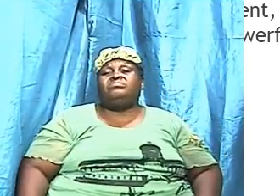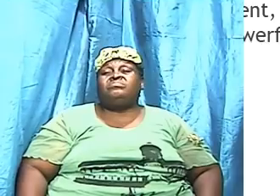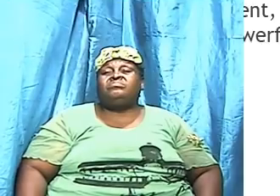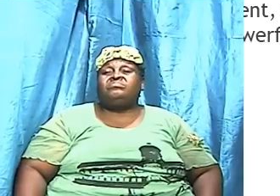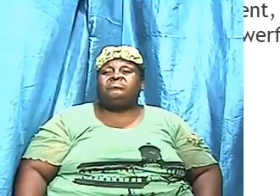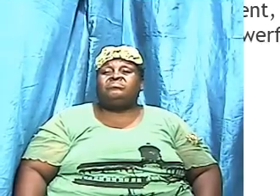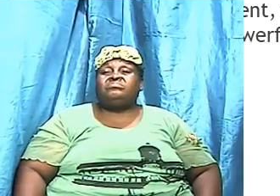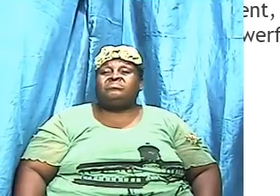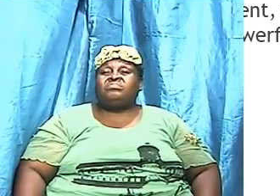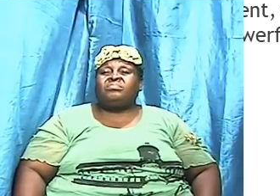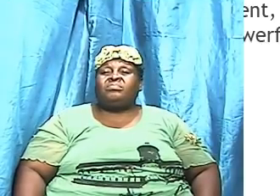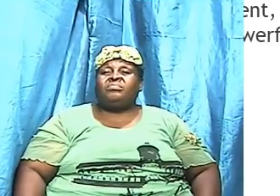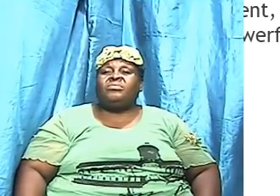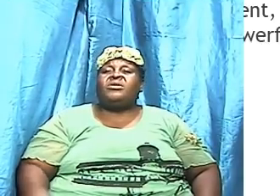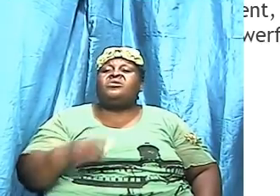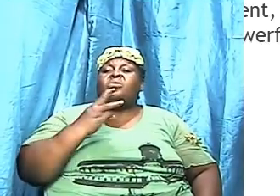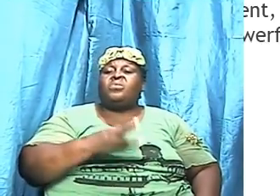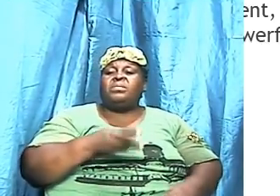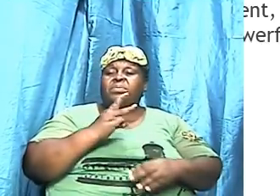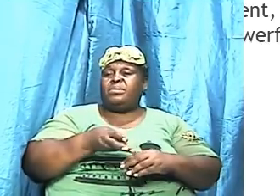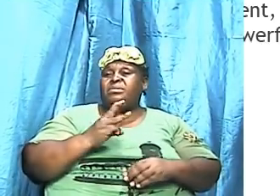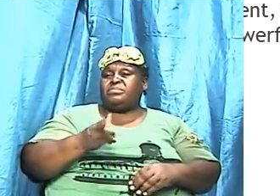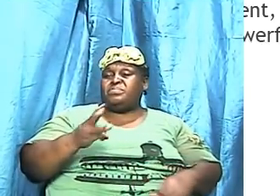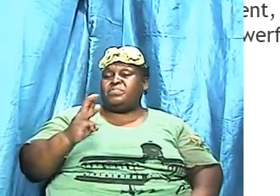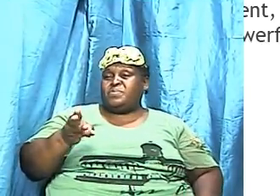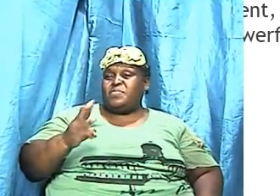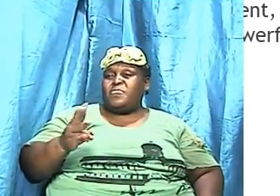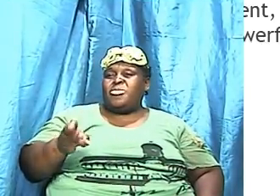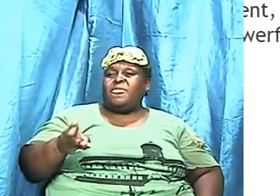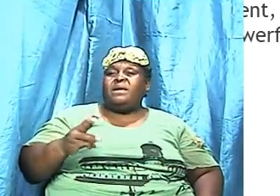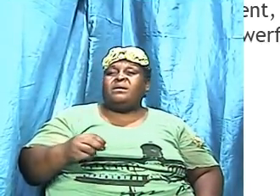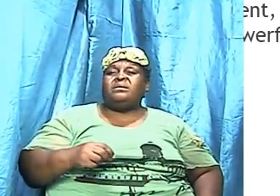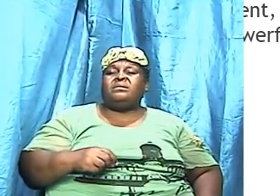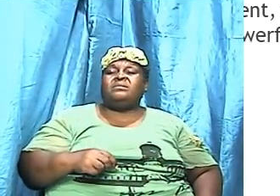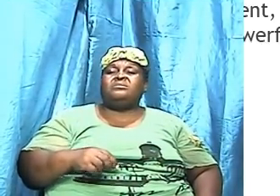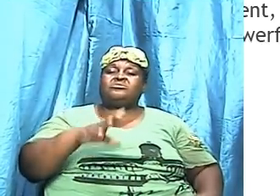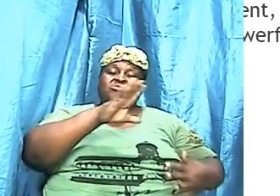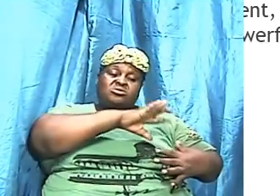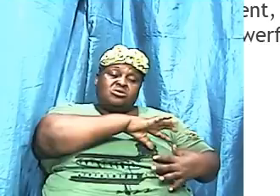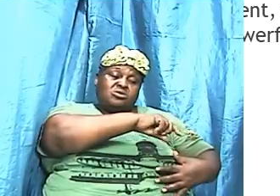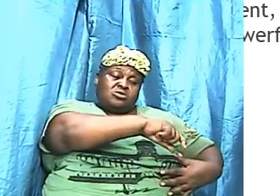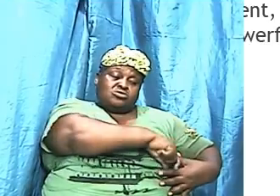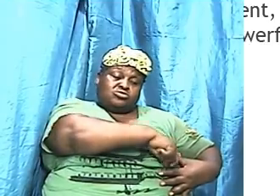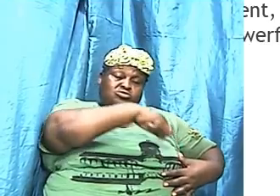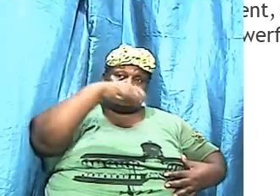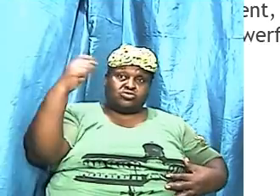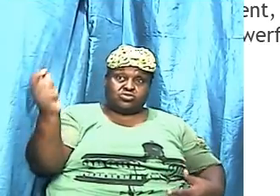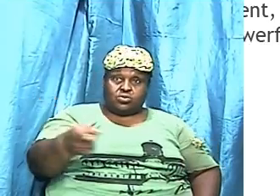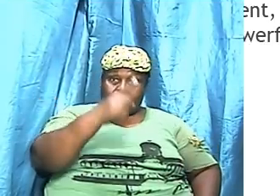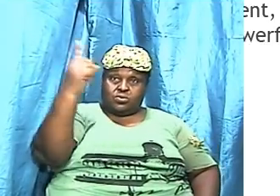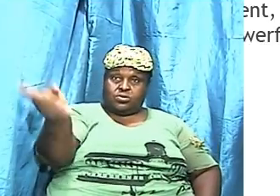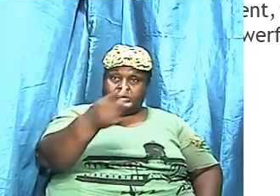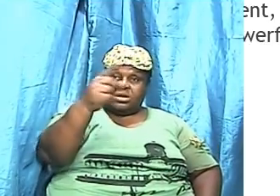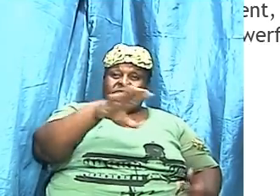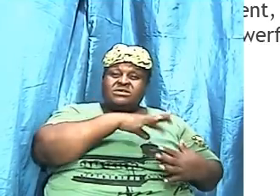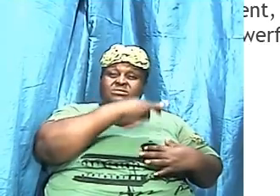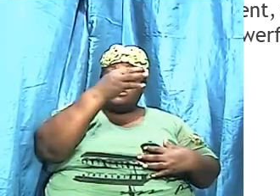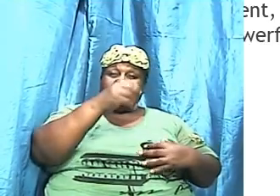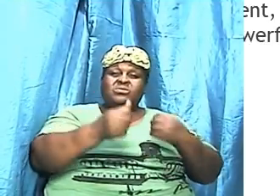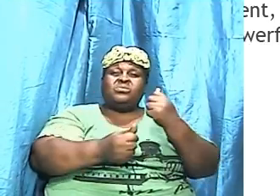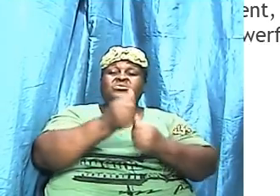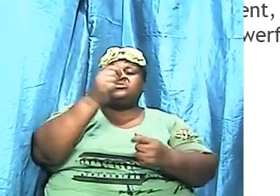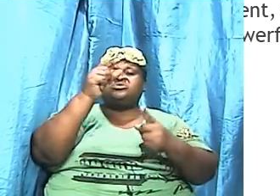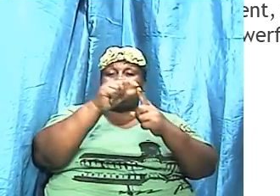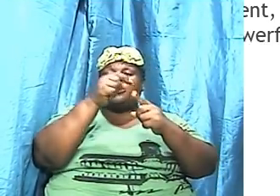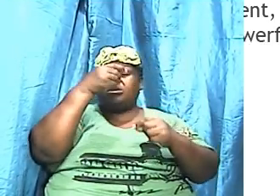the weapon, which is the sword of the spirit, which of course is the word of God, has